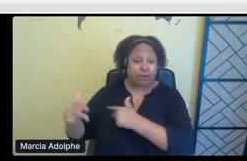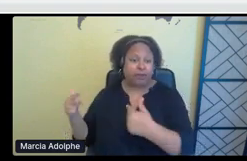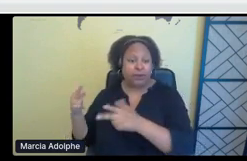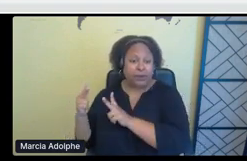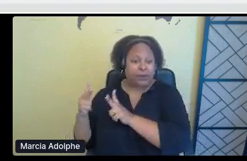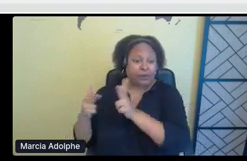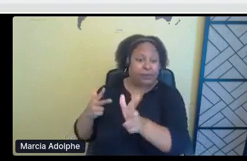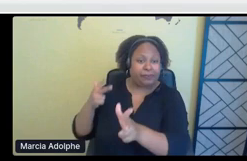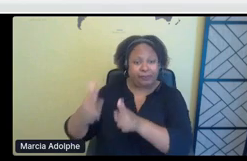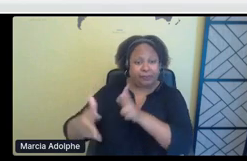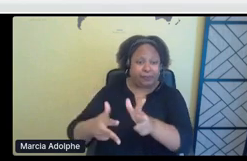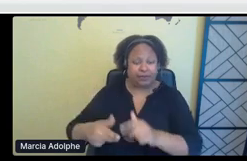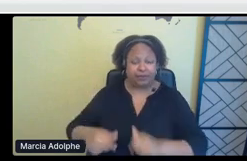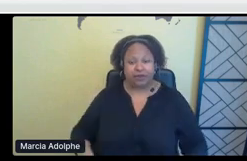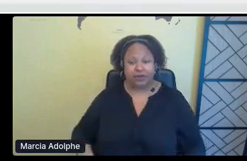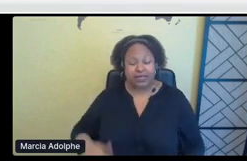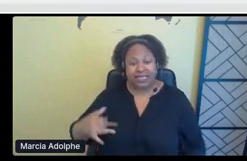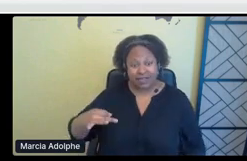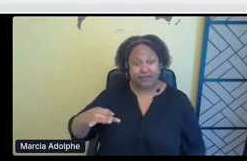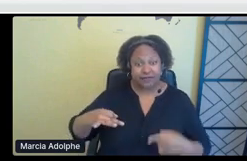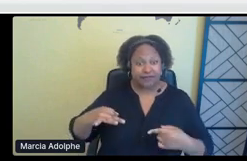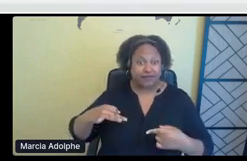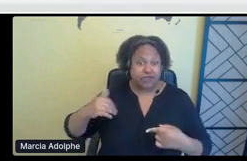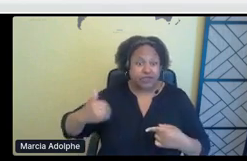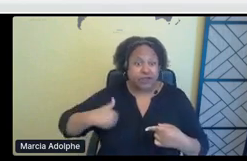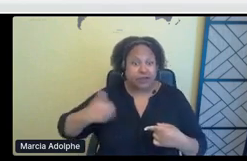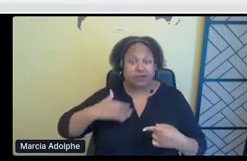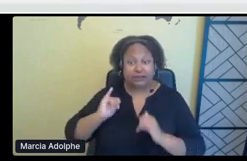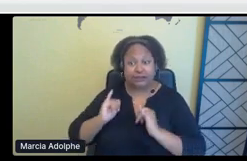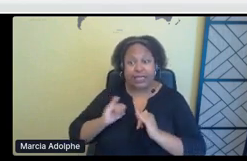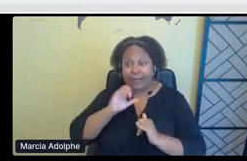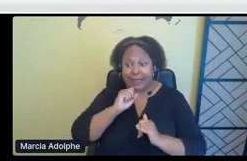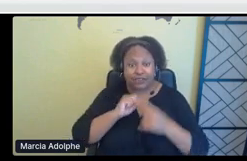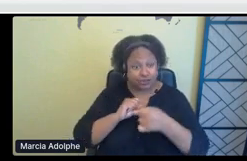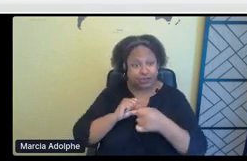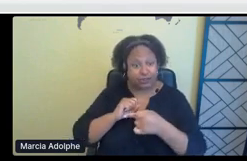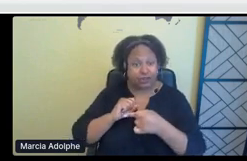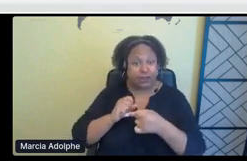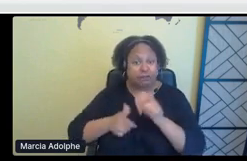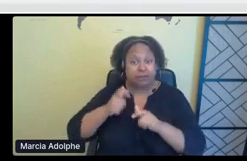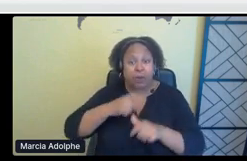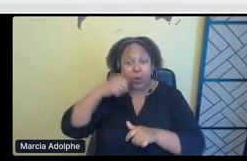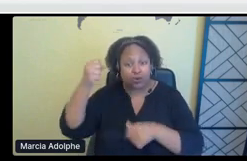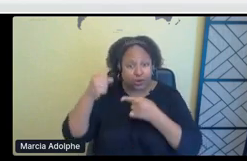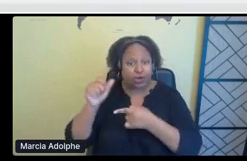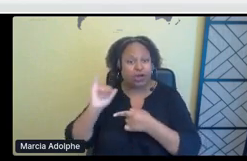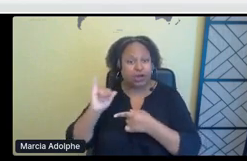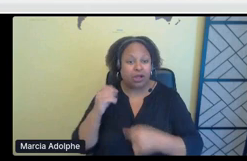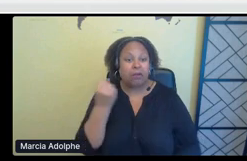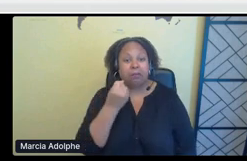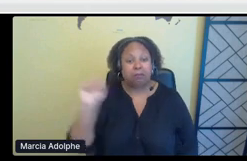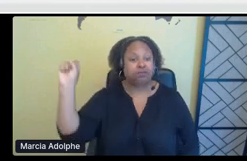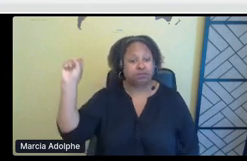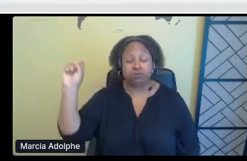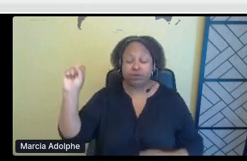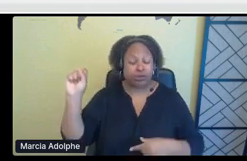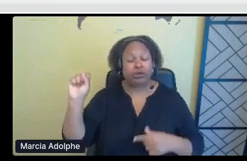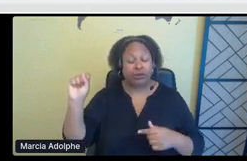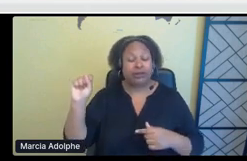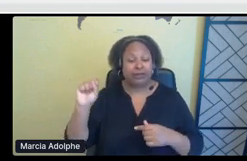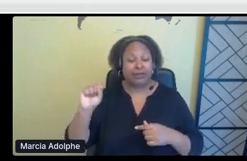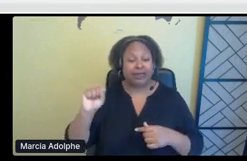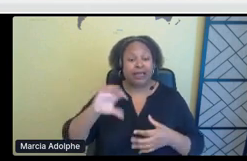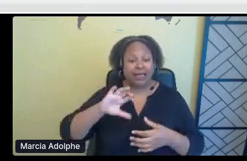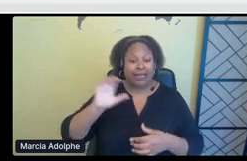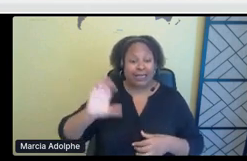like, oh, I remember that because we actually had boycotts of the Calgary Olympics in 88. Um, and